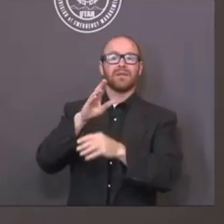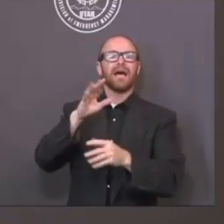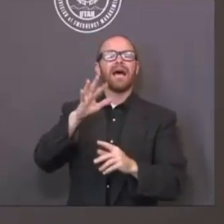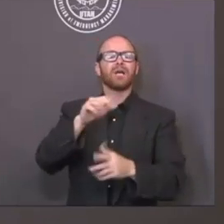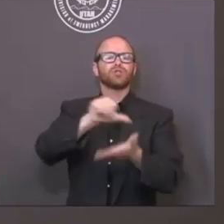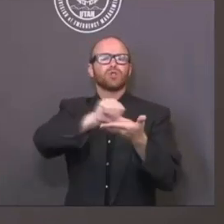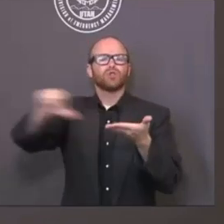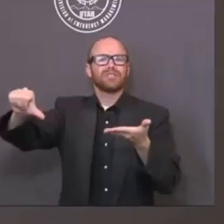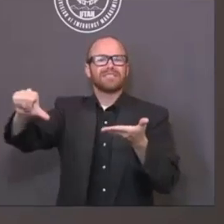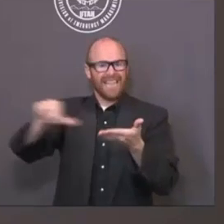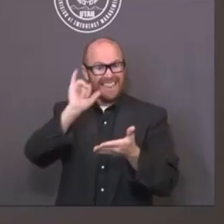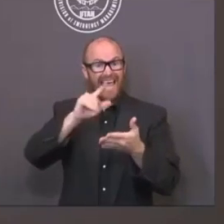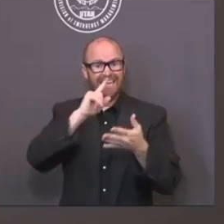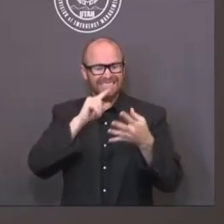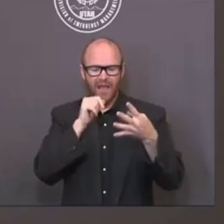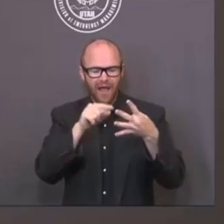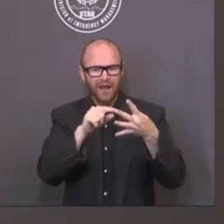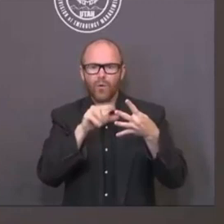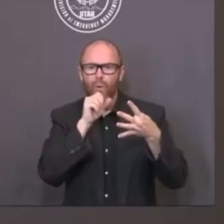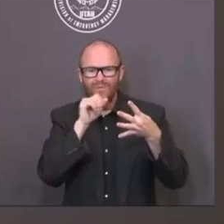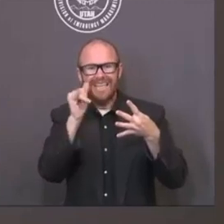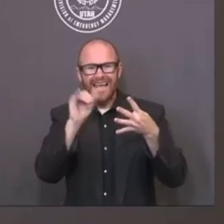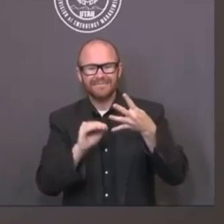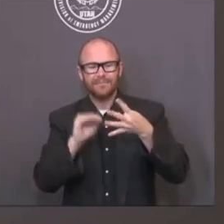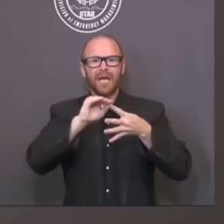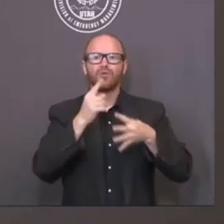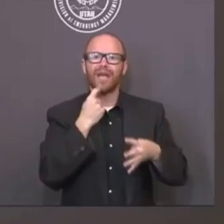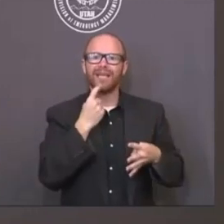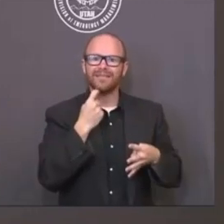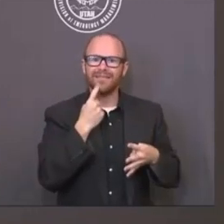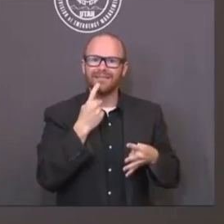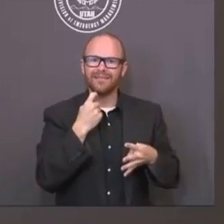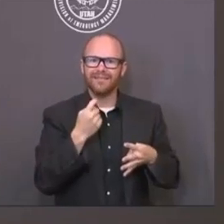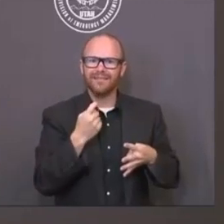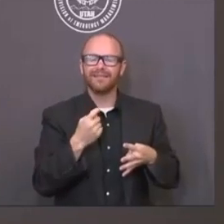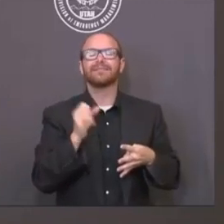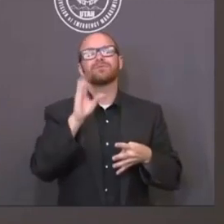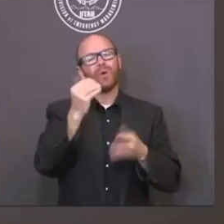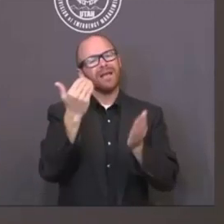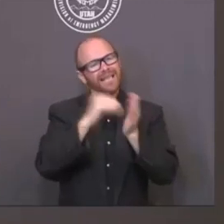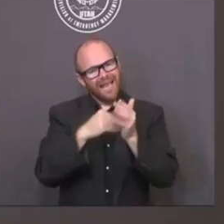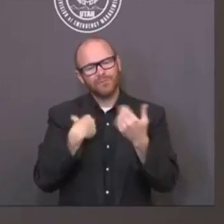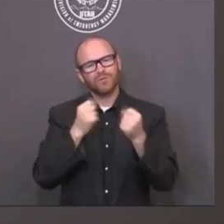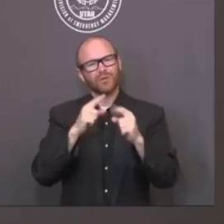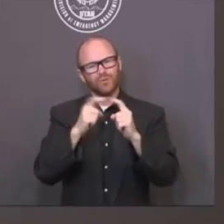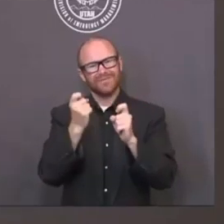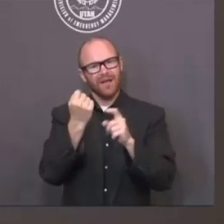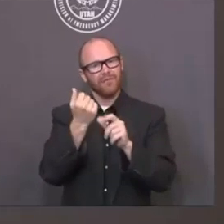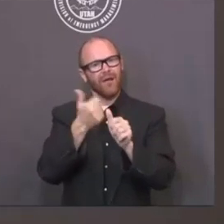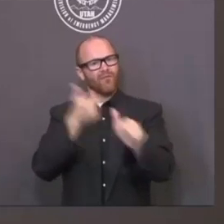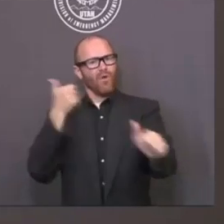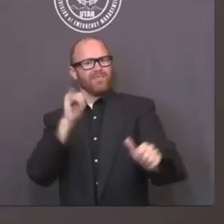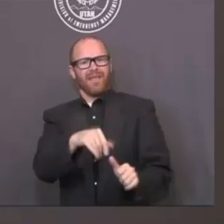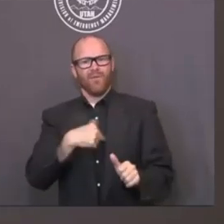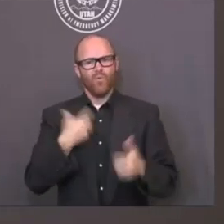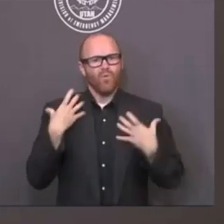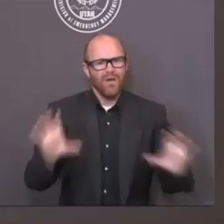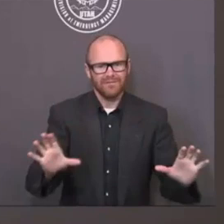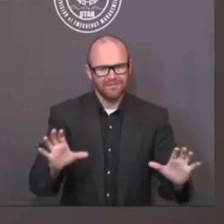So we don't want wait for that to happen. That's why we set the goal to get down below 500. We've been there before for most of the time.